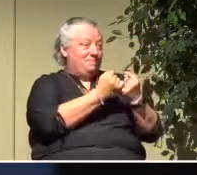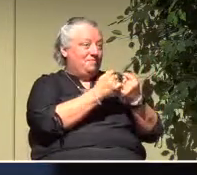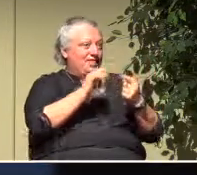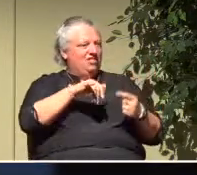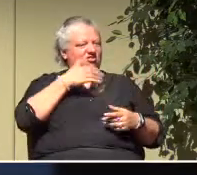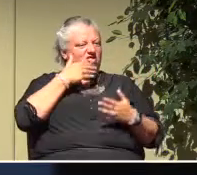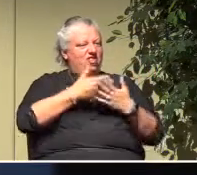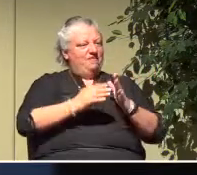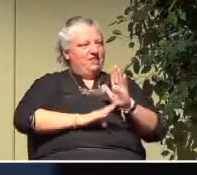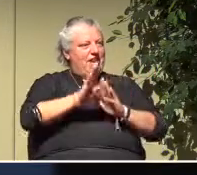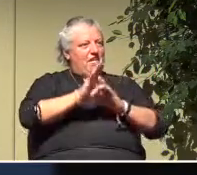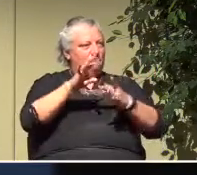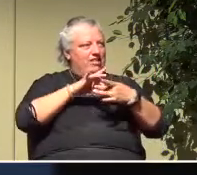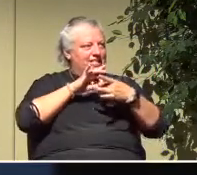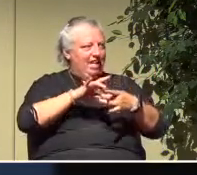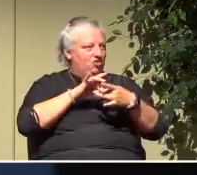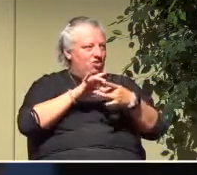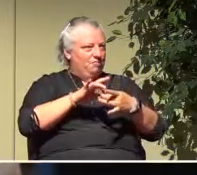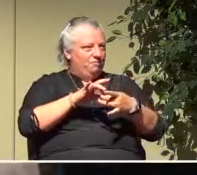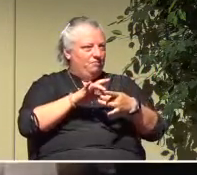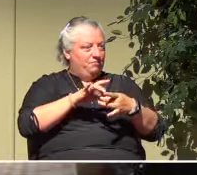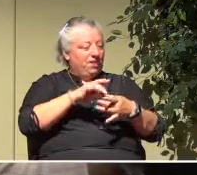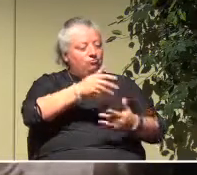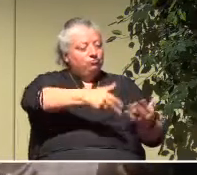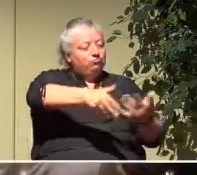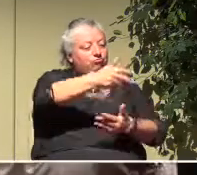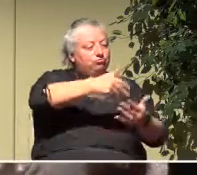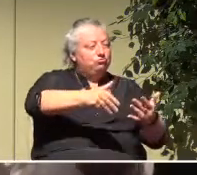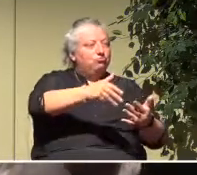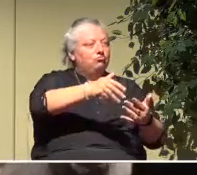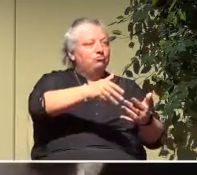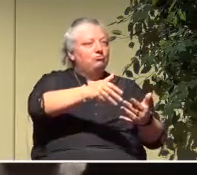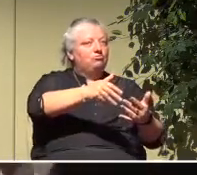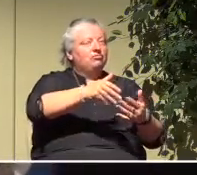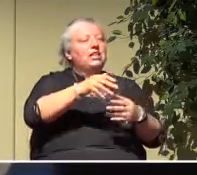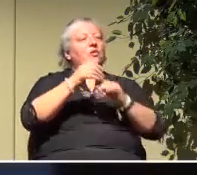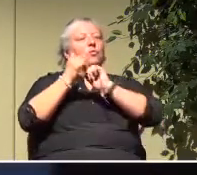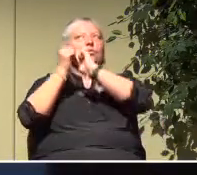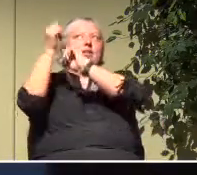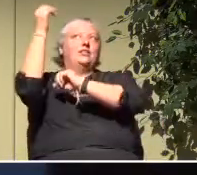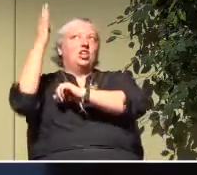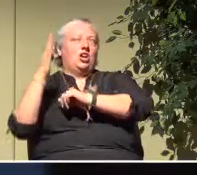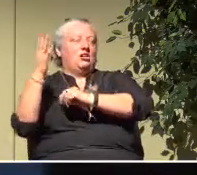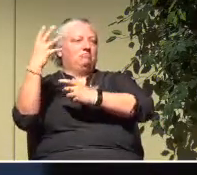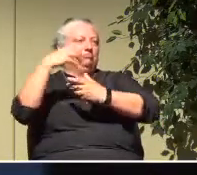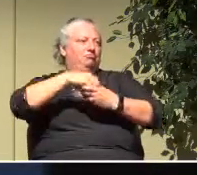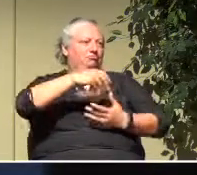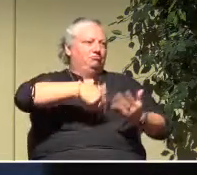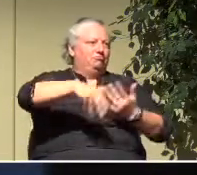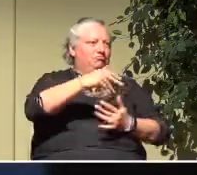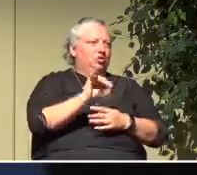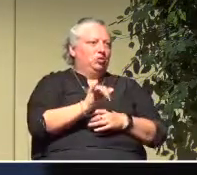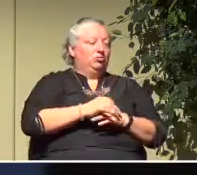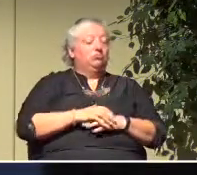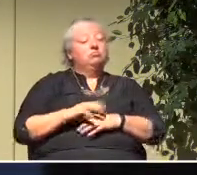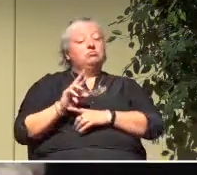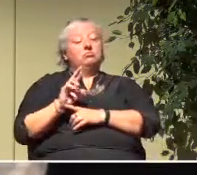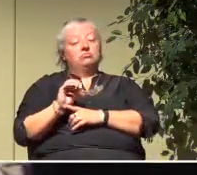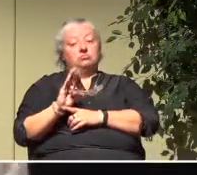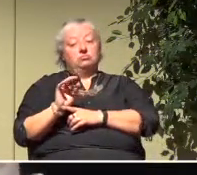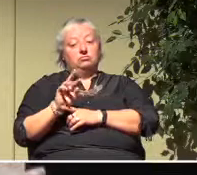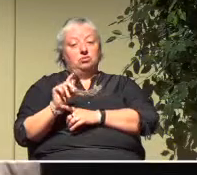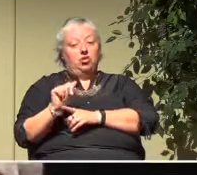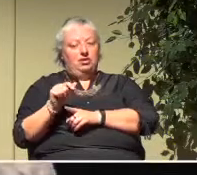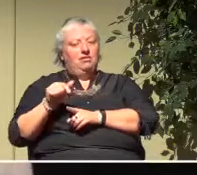that relationship with, not just with each other and with her, but with God as well. And she did it the first